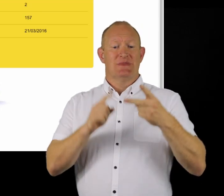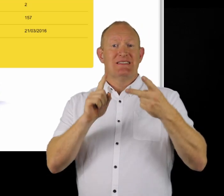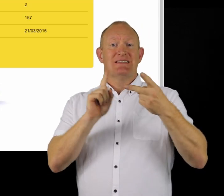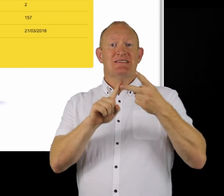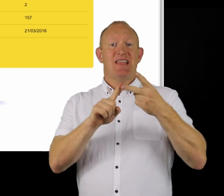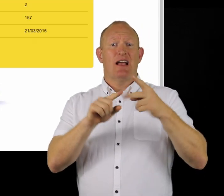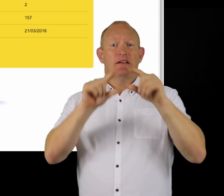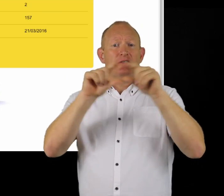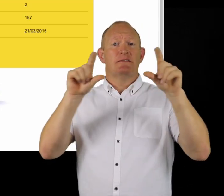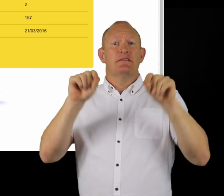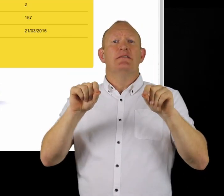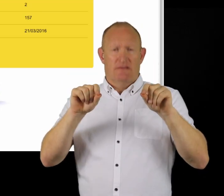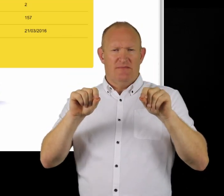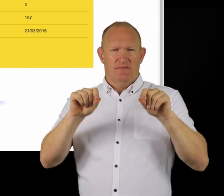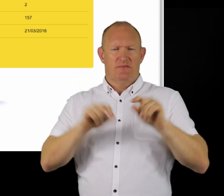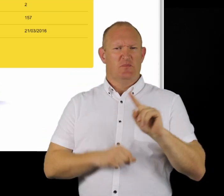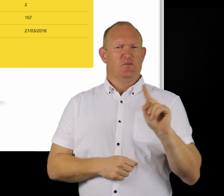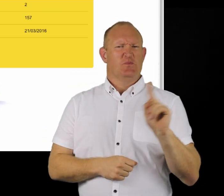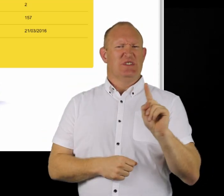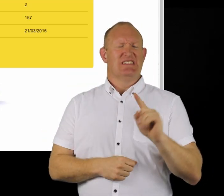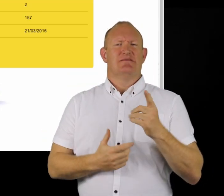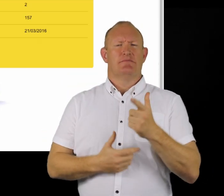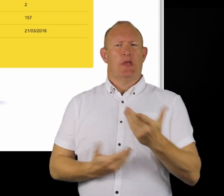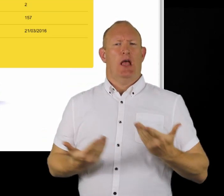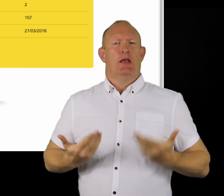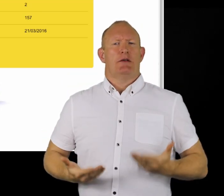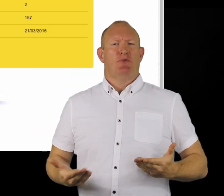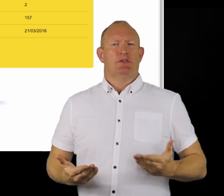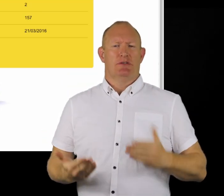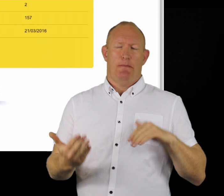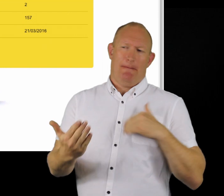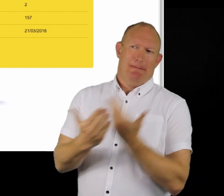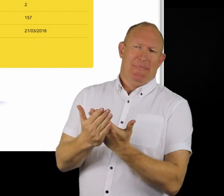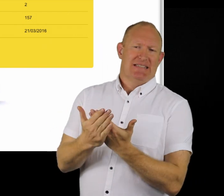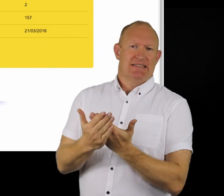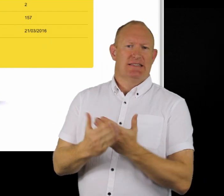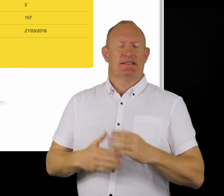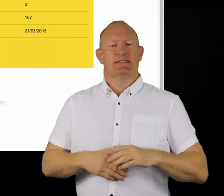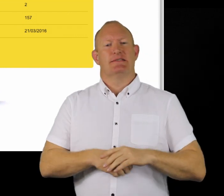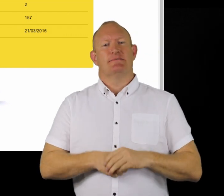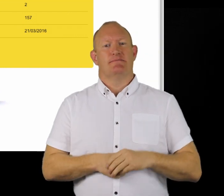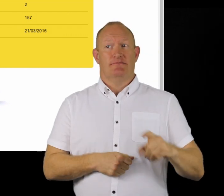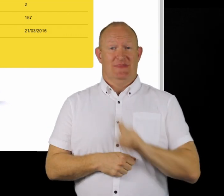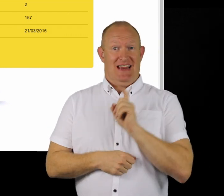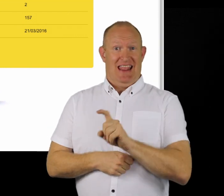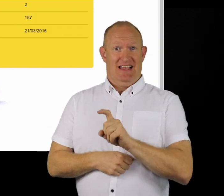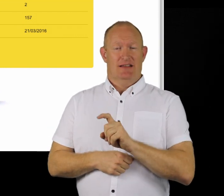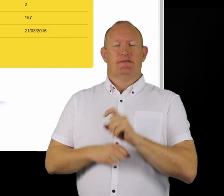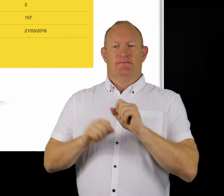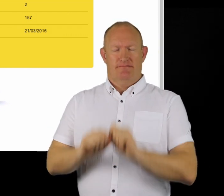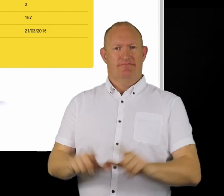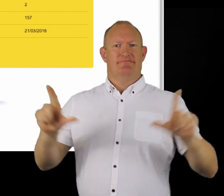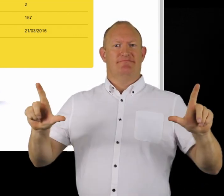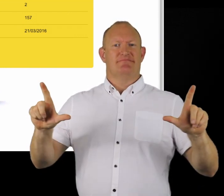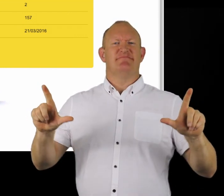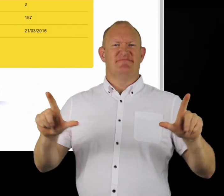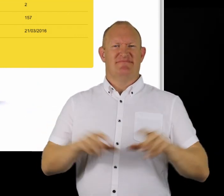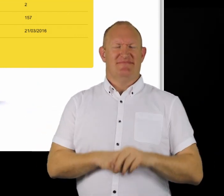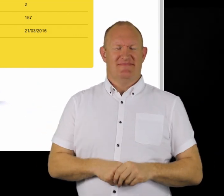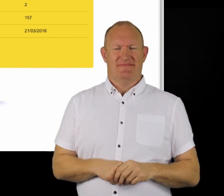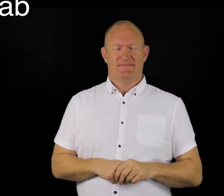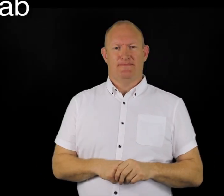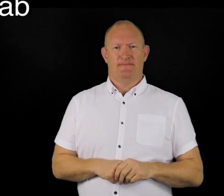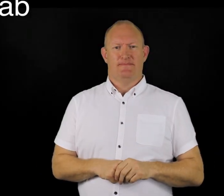You can also view your current bids by clicking on the second tab labeled my current bids.